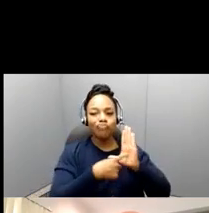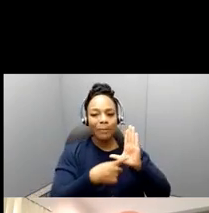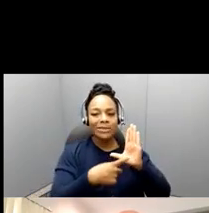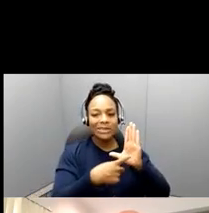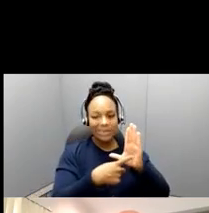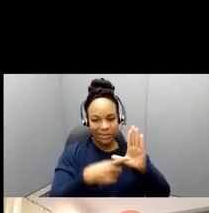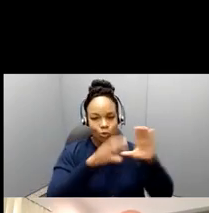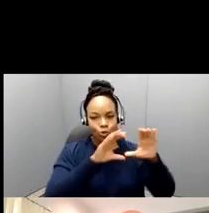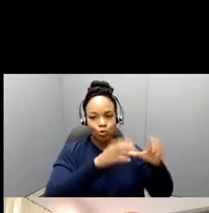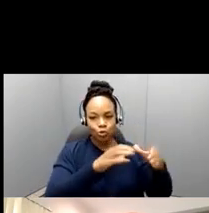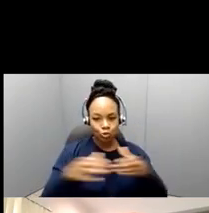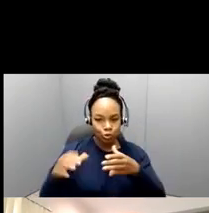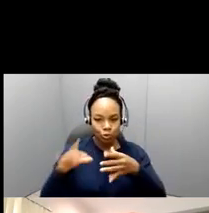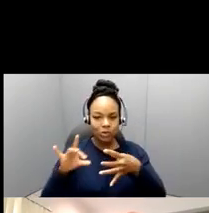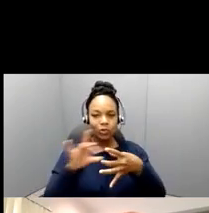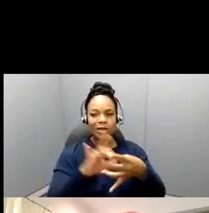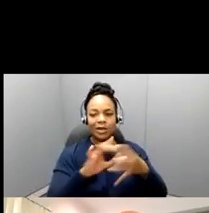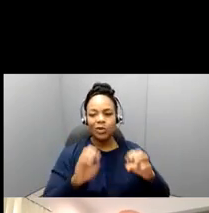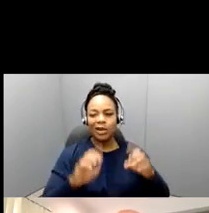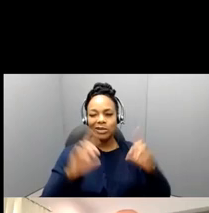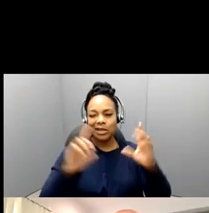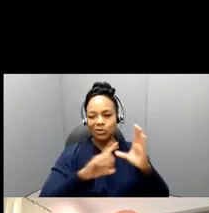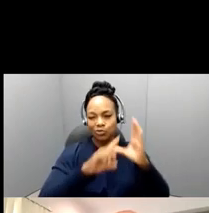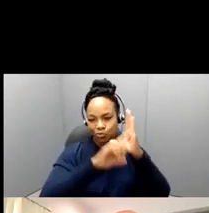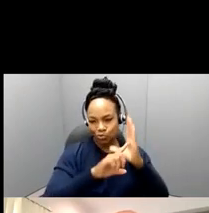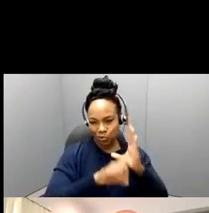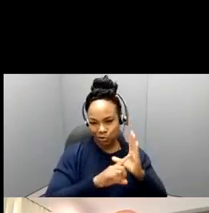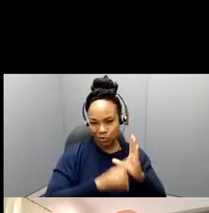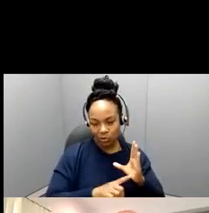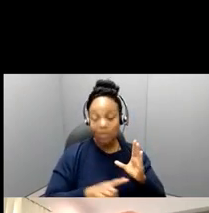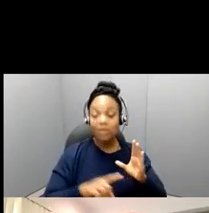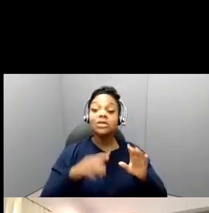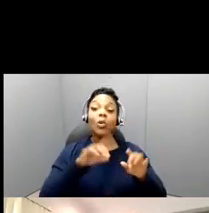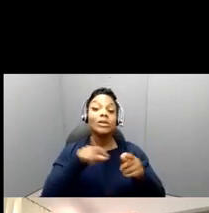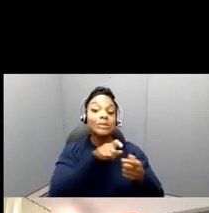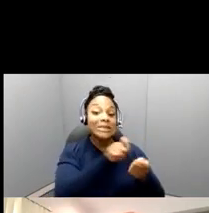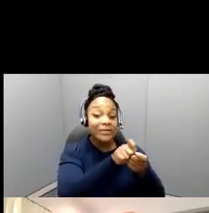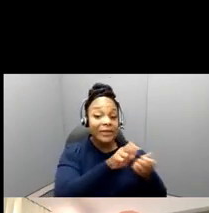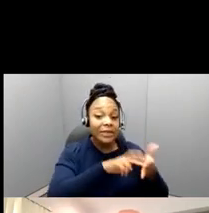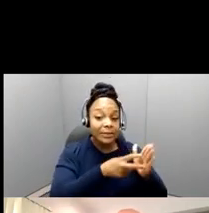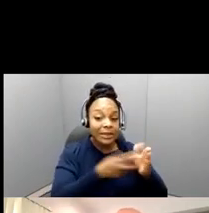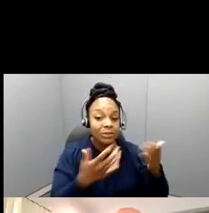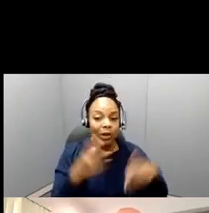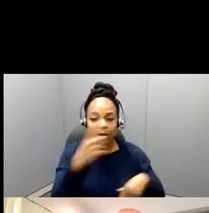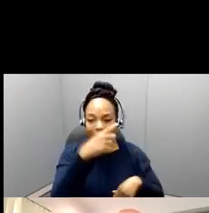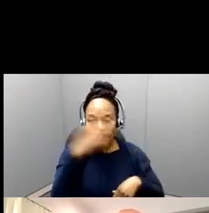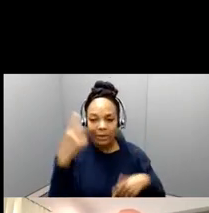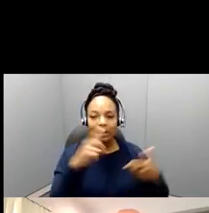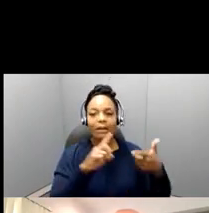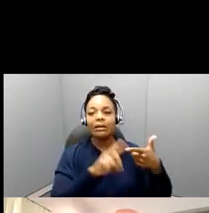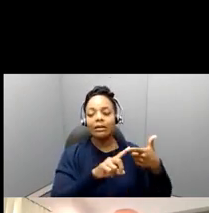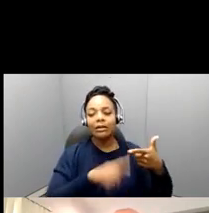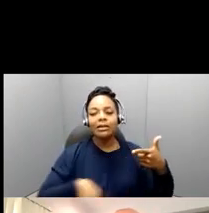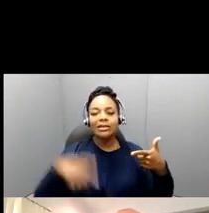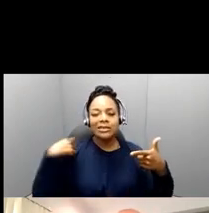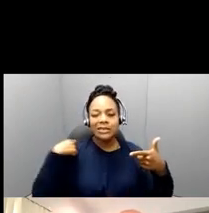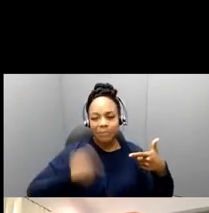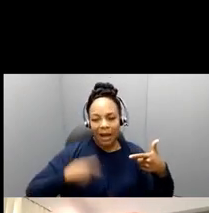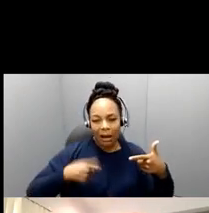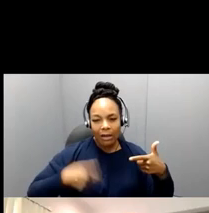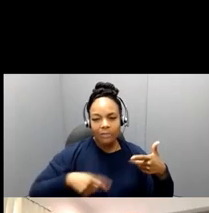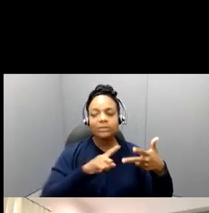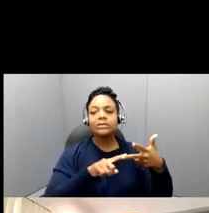Specifically, this program targets African Americans, Hispanics or Latinos, Asian Americans,